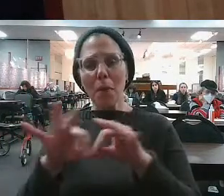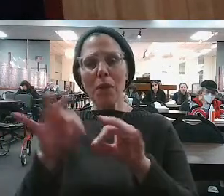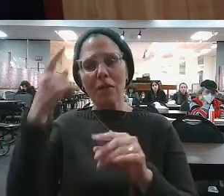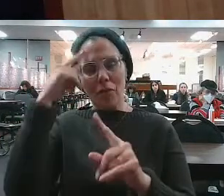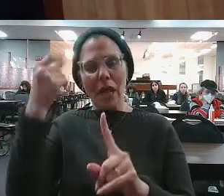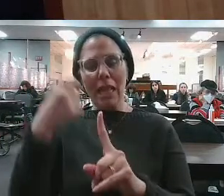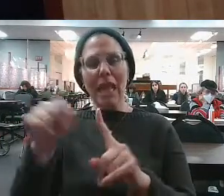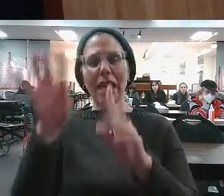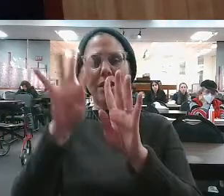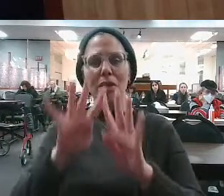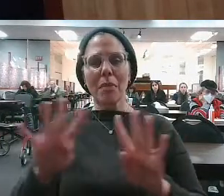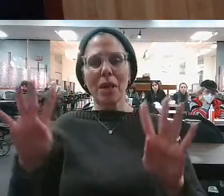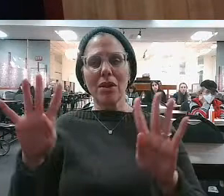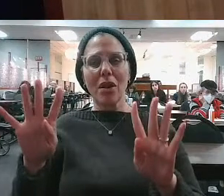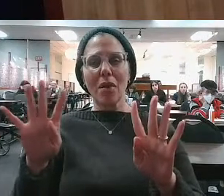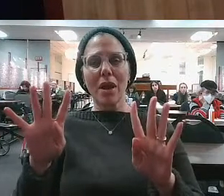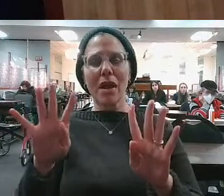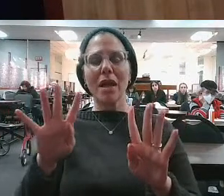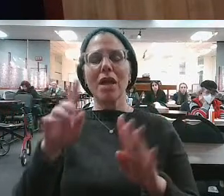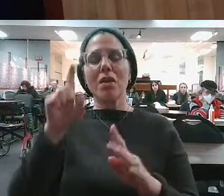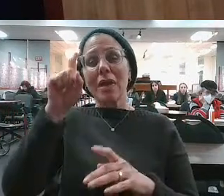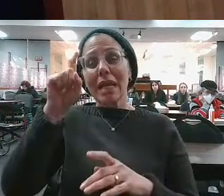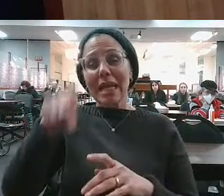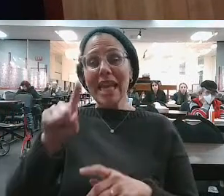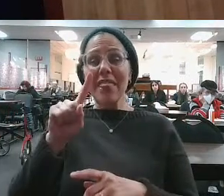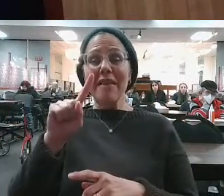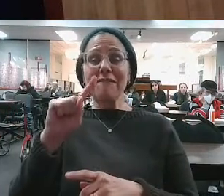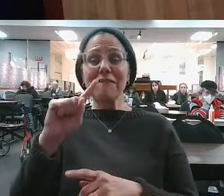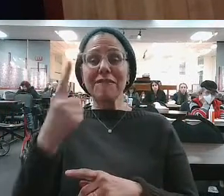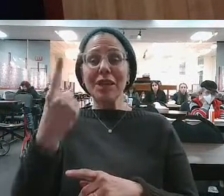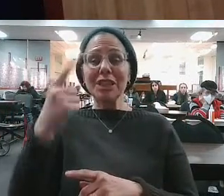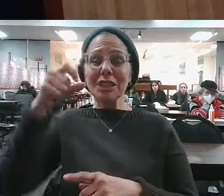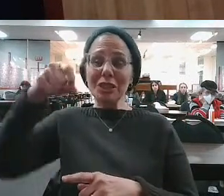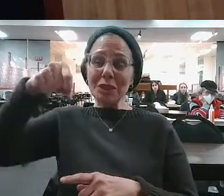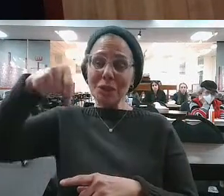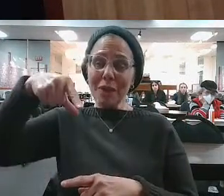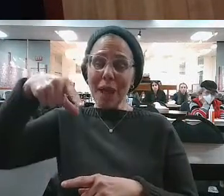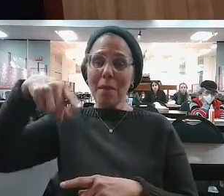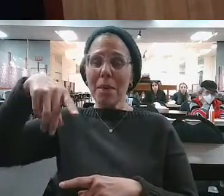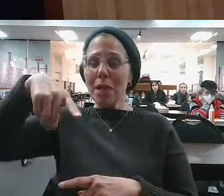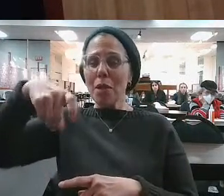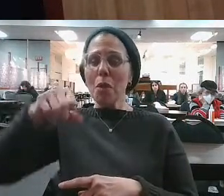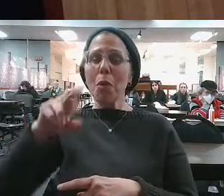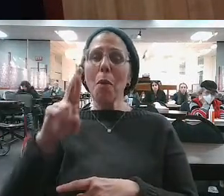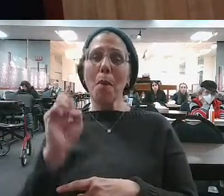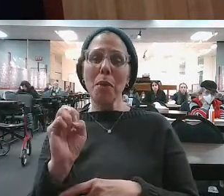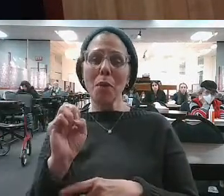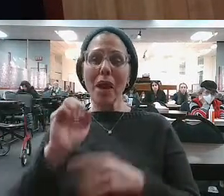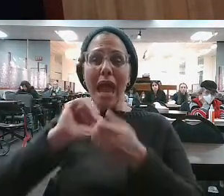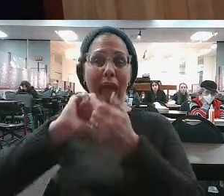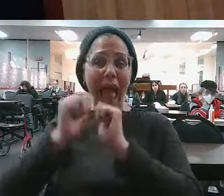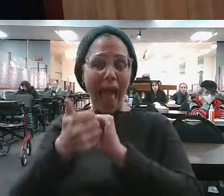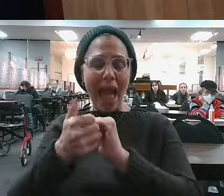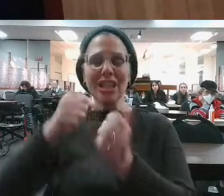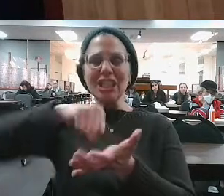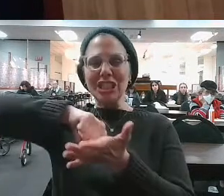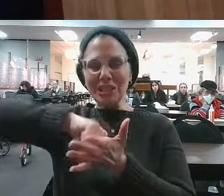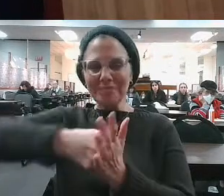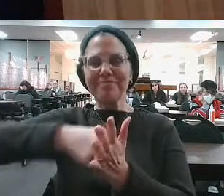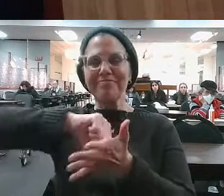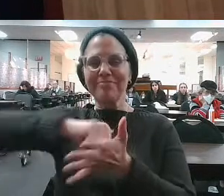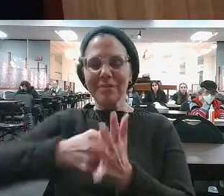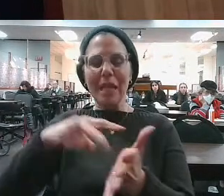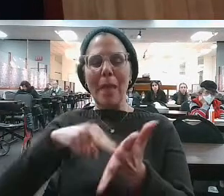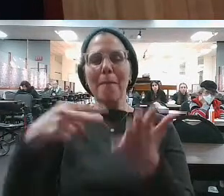the oil of illumination, the only way to get the oil of self-actualization, the only way to